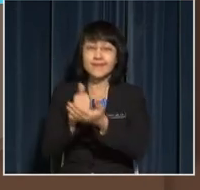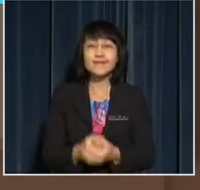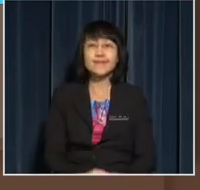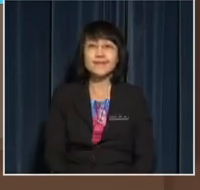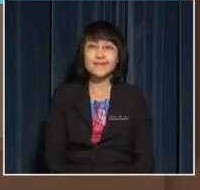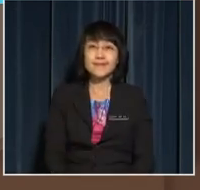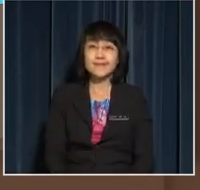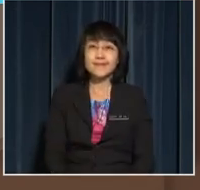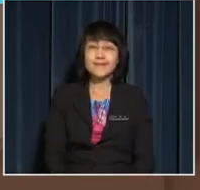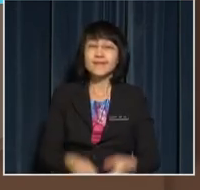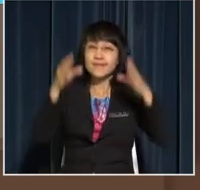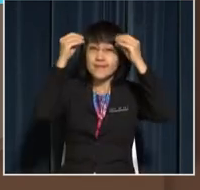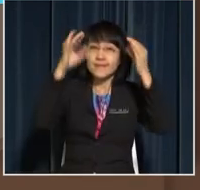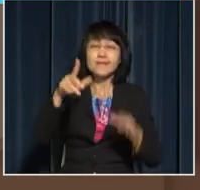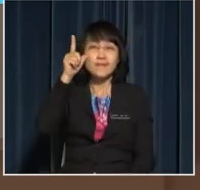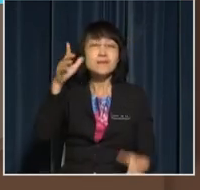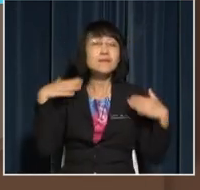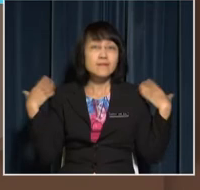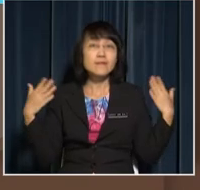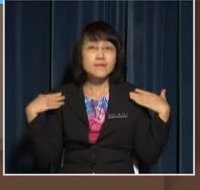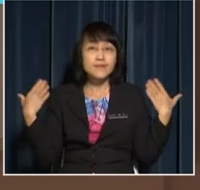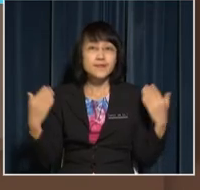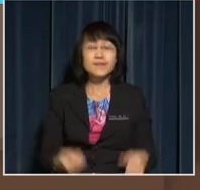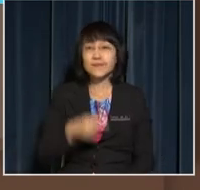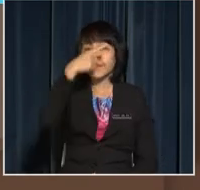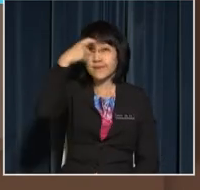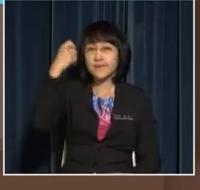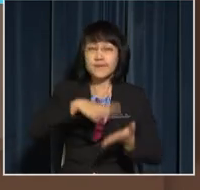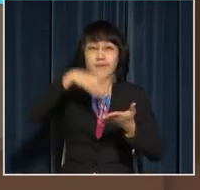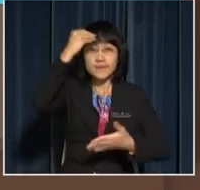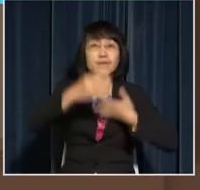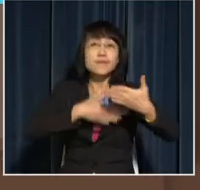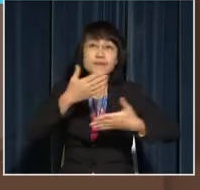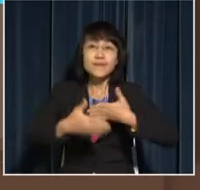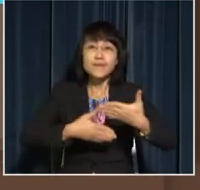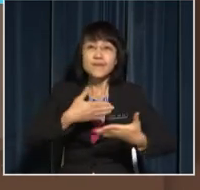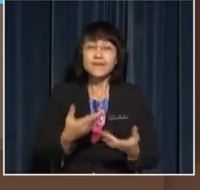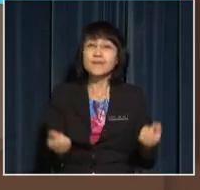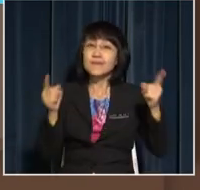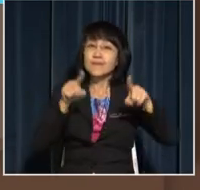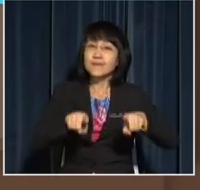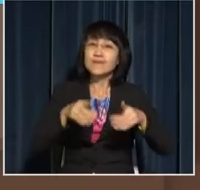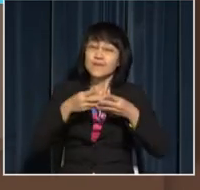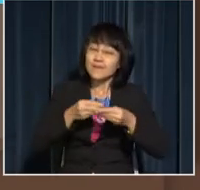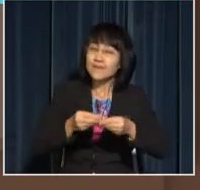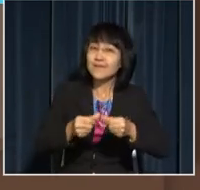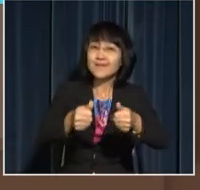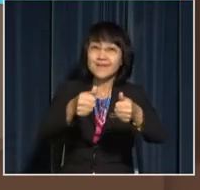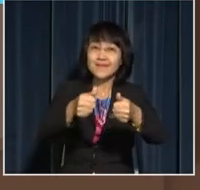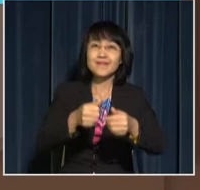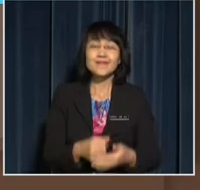And the teacher looks happy because the learning process is happening smoothly